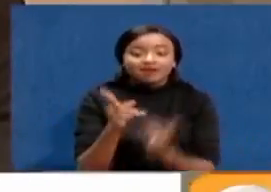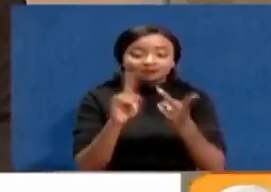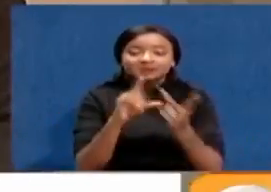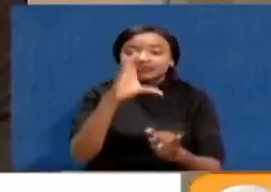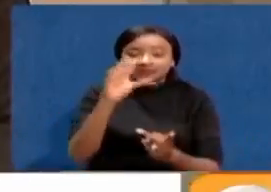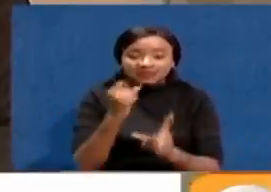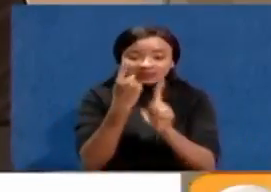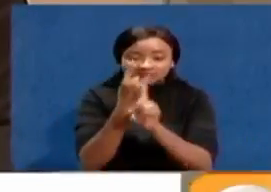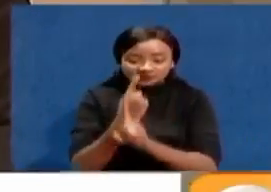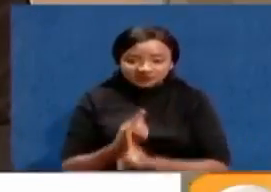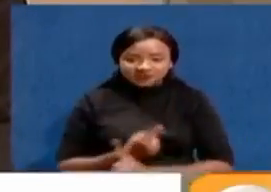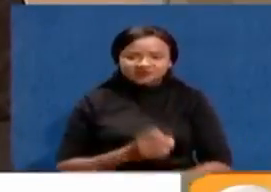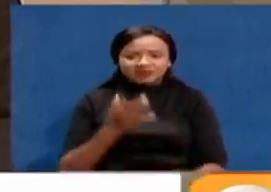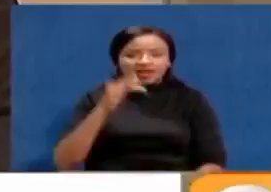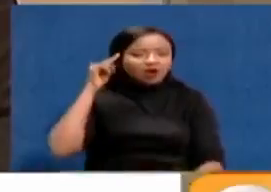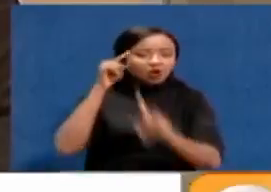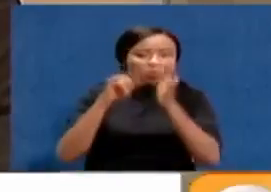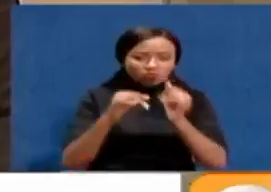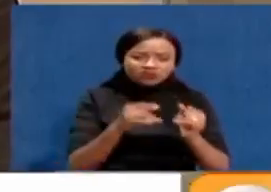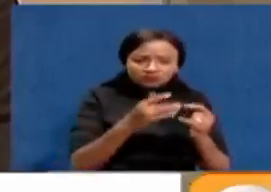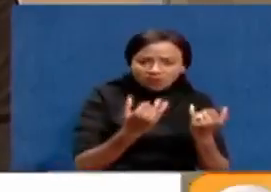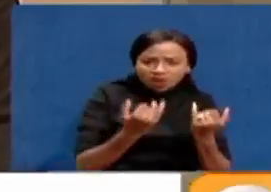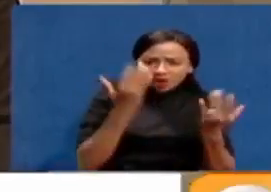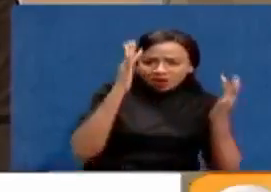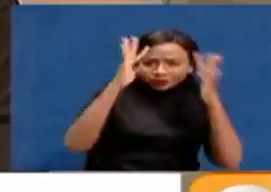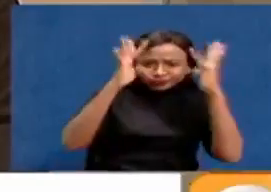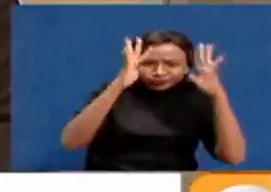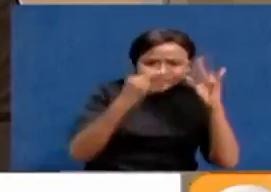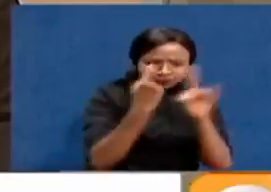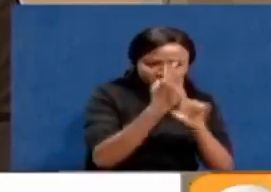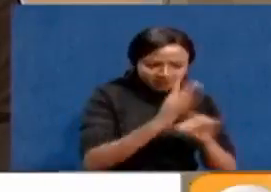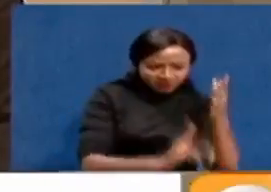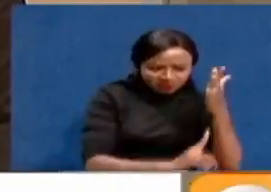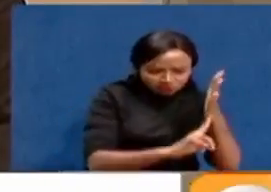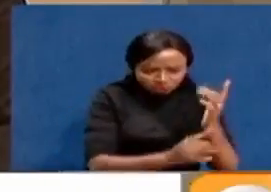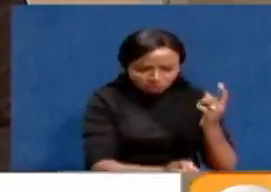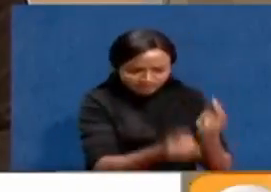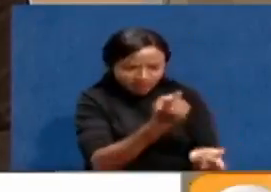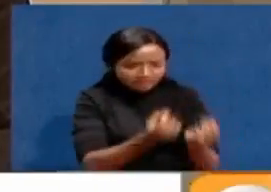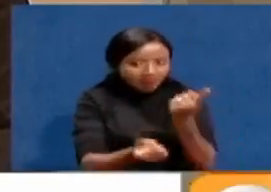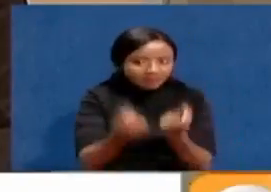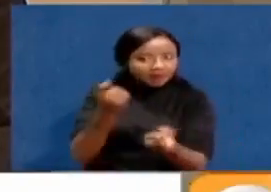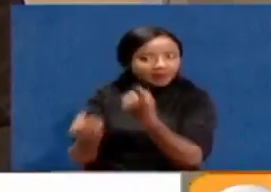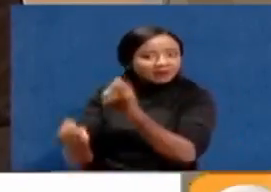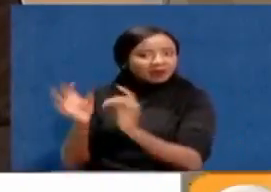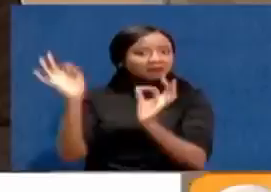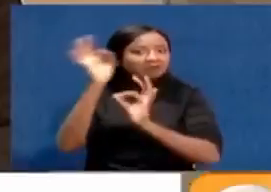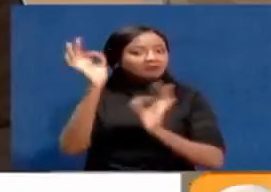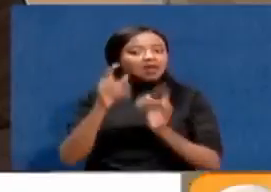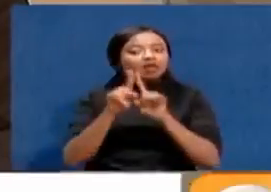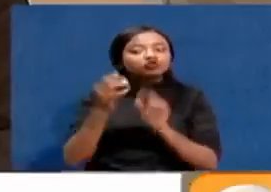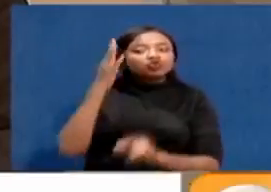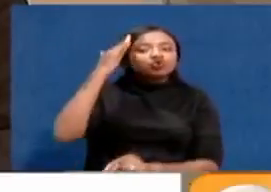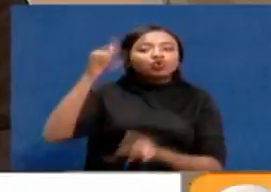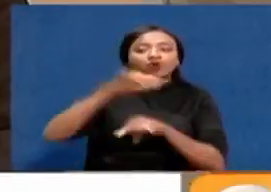cabinet for unveiling of key technological innovations and receiving reports on the state of national security